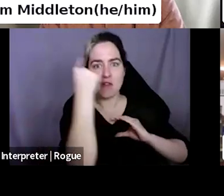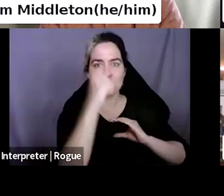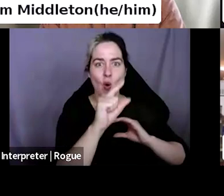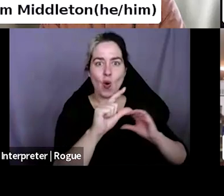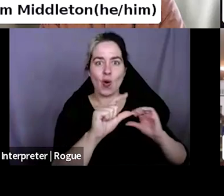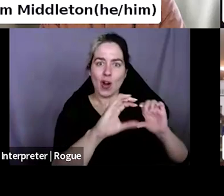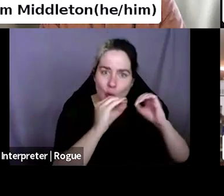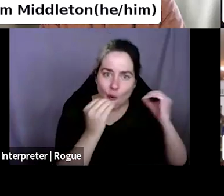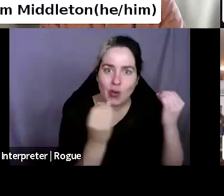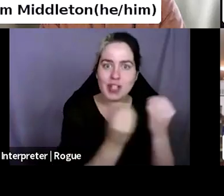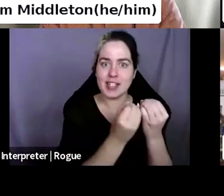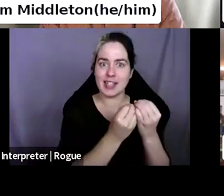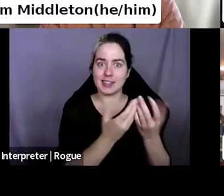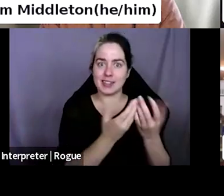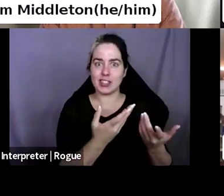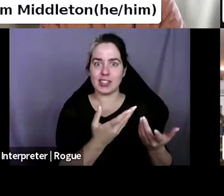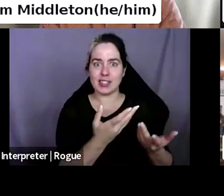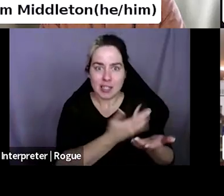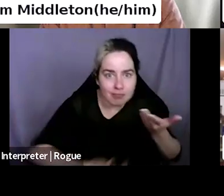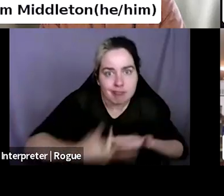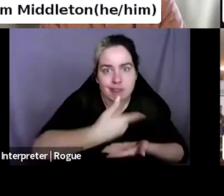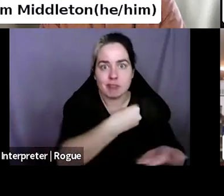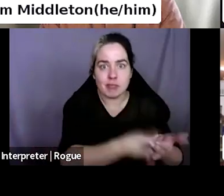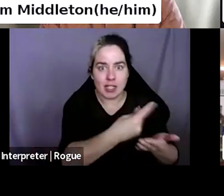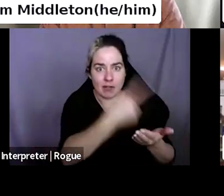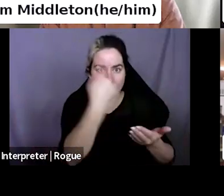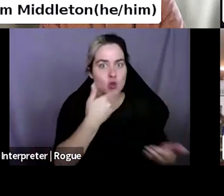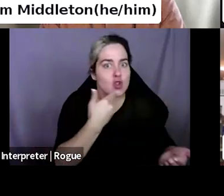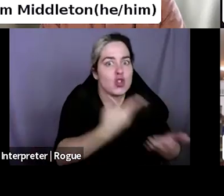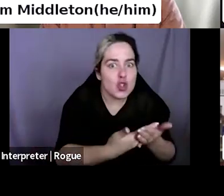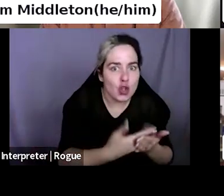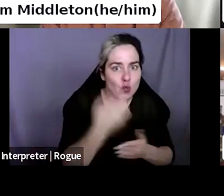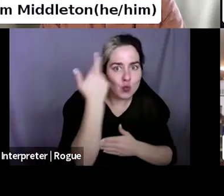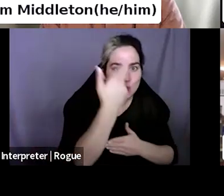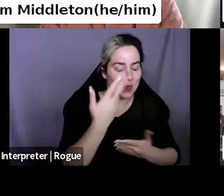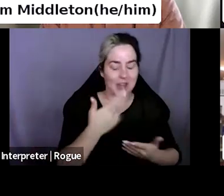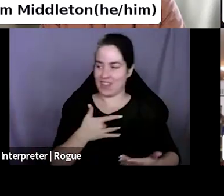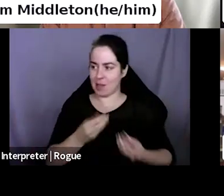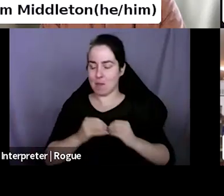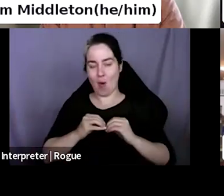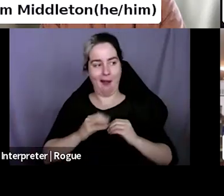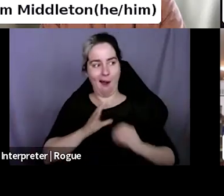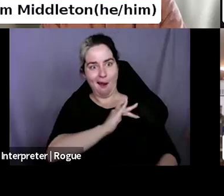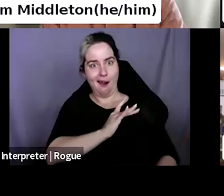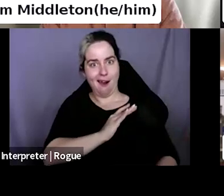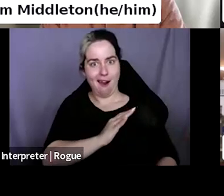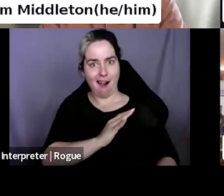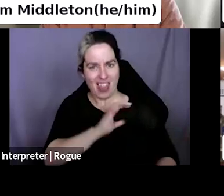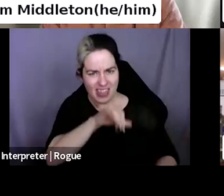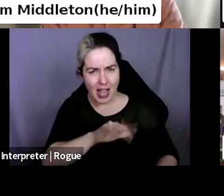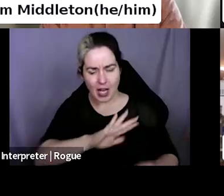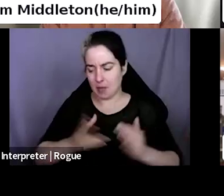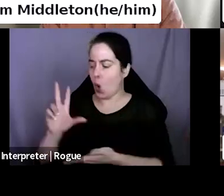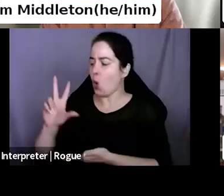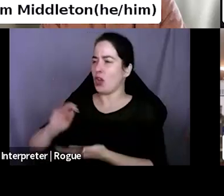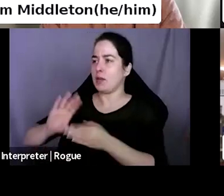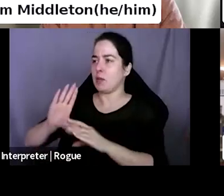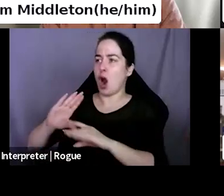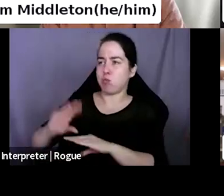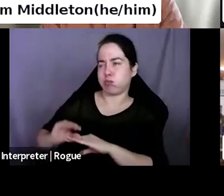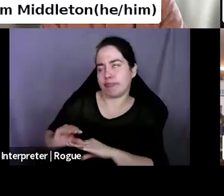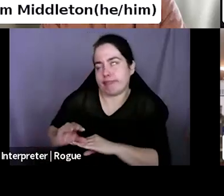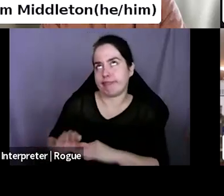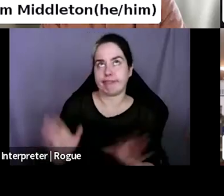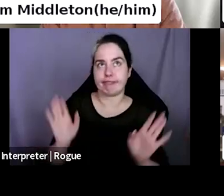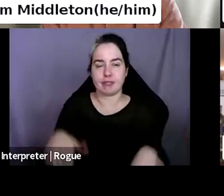So, um, that's been a really, really good collaboration for us. It's made us part of the community much quicker than we would have been if we were giving a